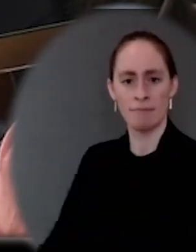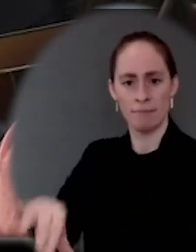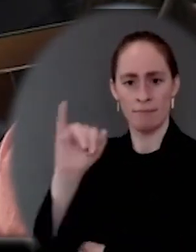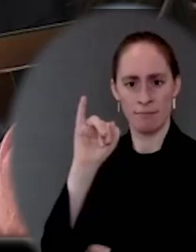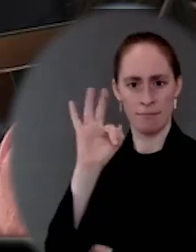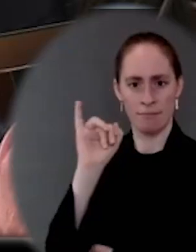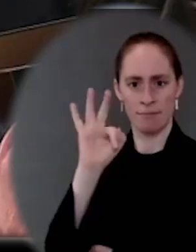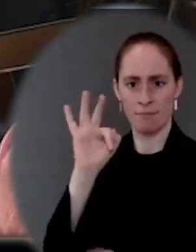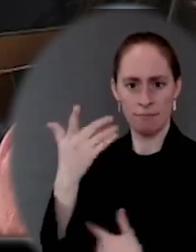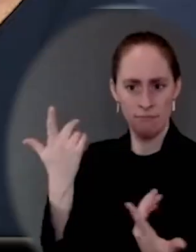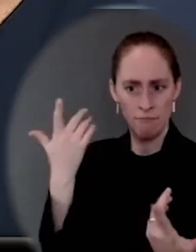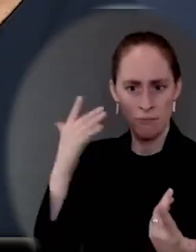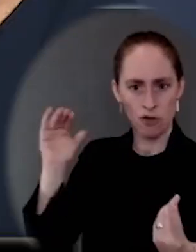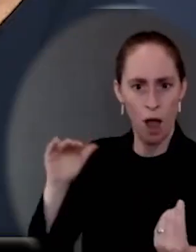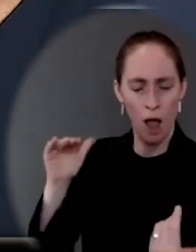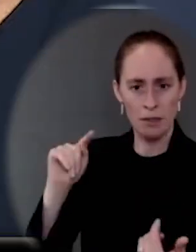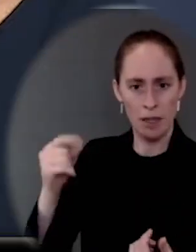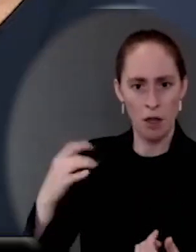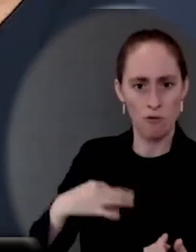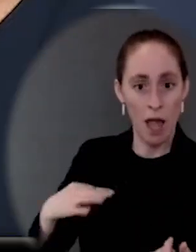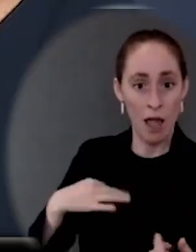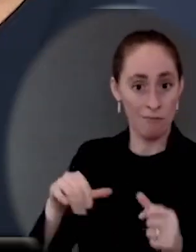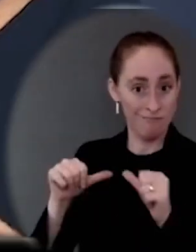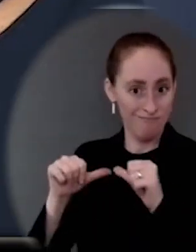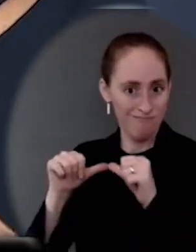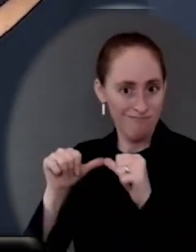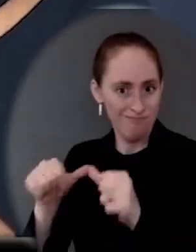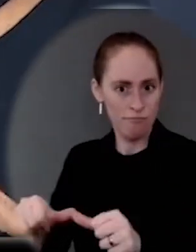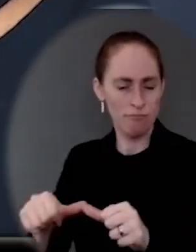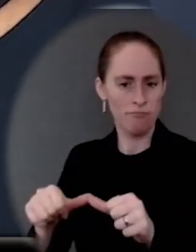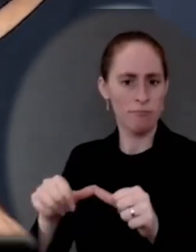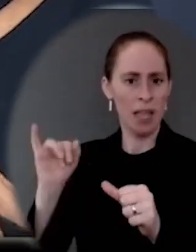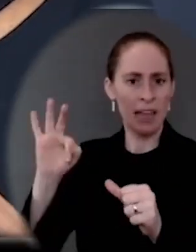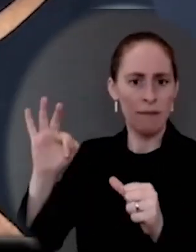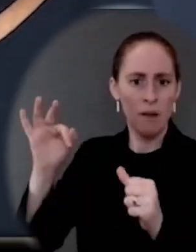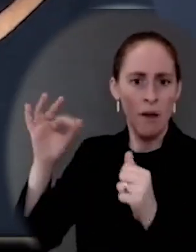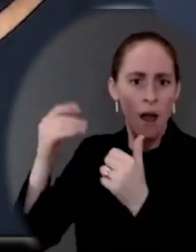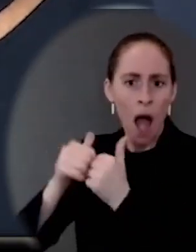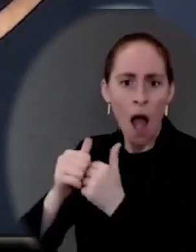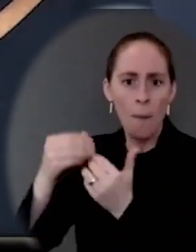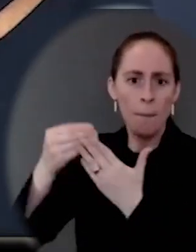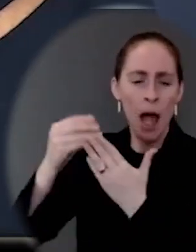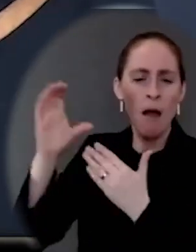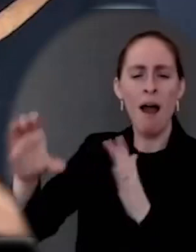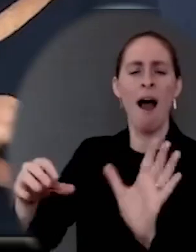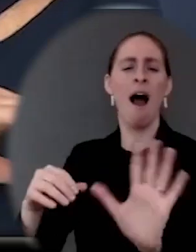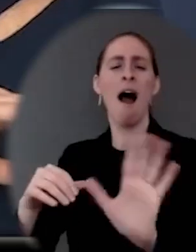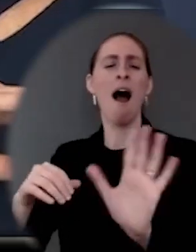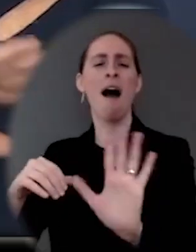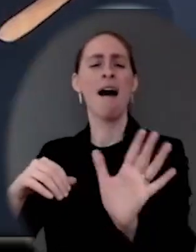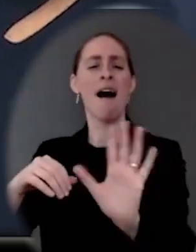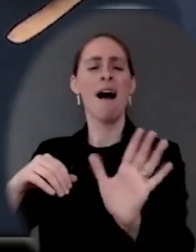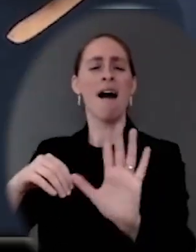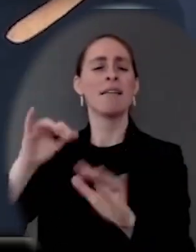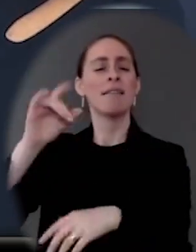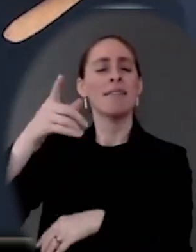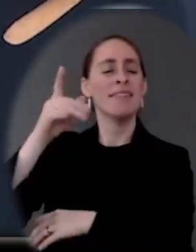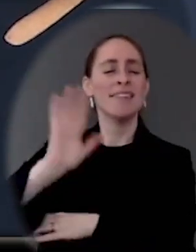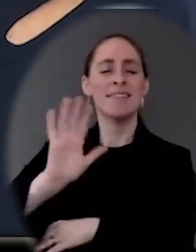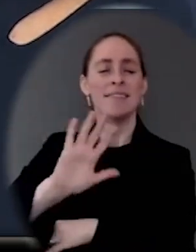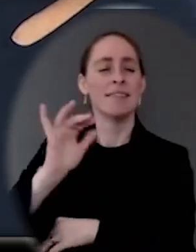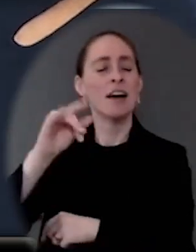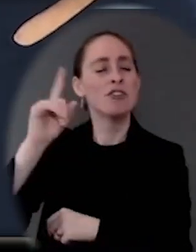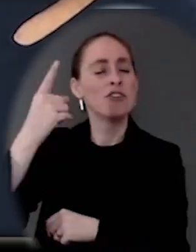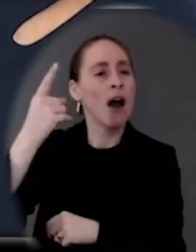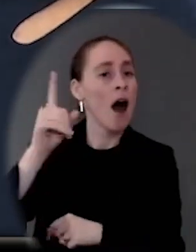a way to pay Ms. I'm not going to get ahead of a hypothetical. But again, what this fake CBO score was about was extending all of the programs